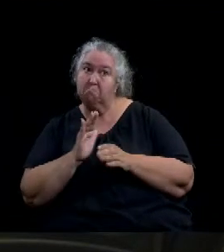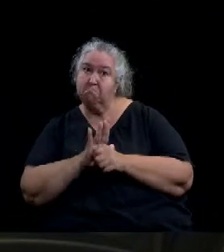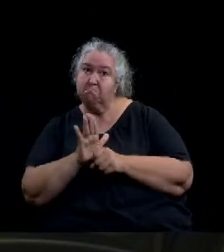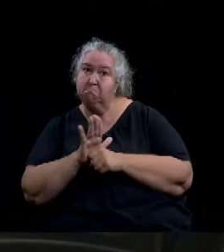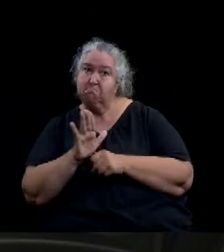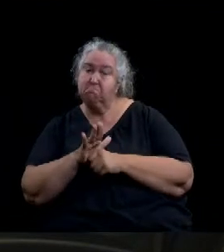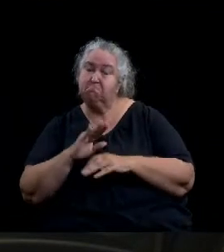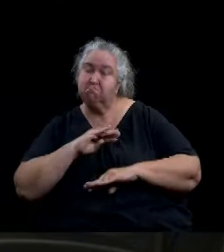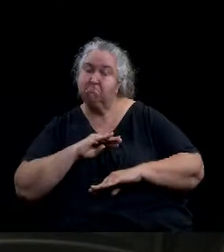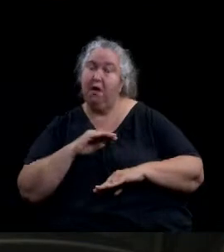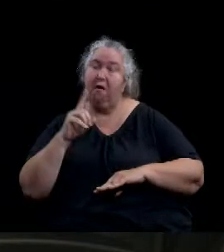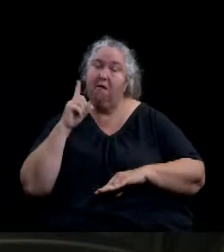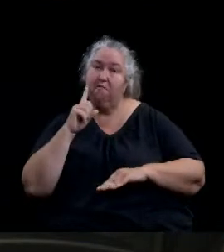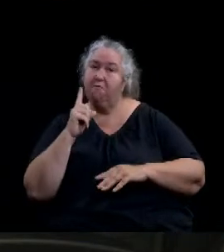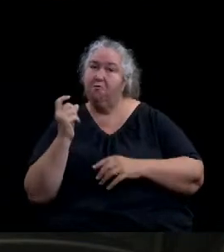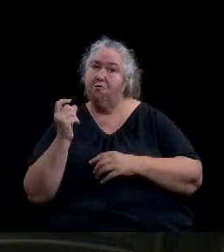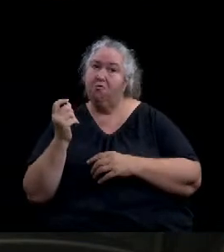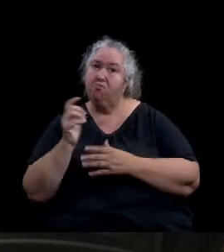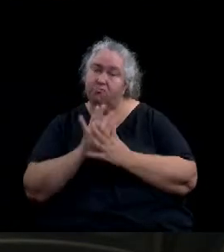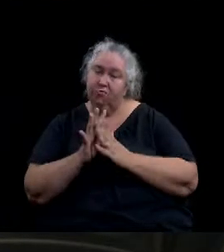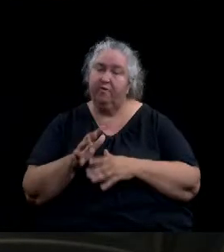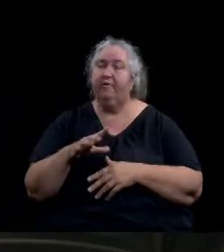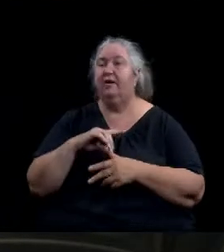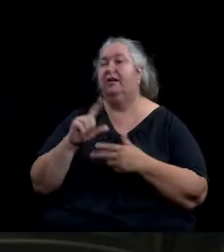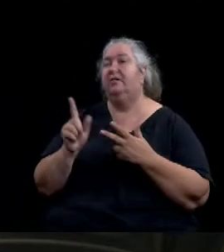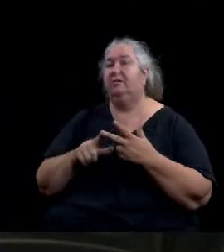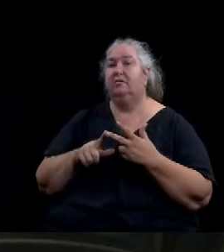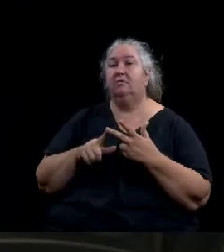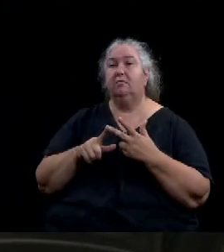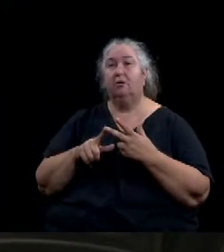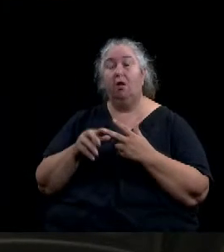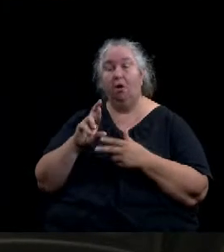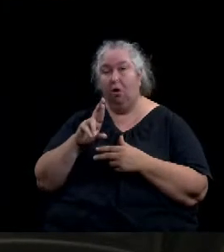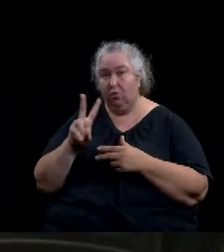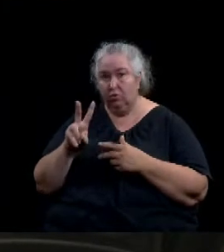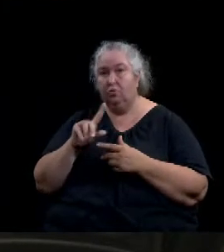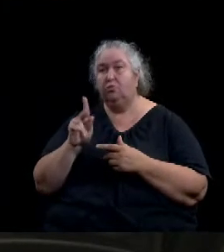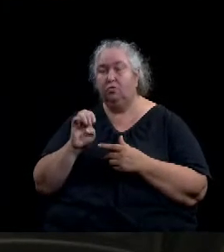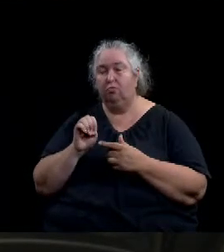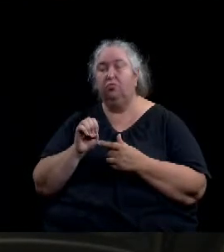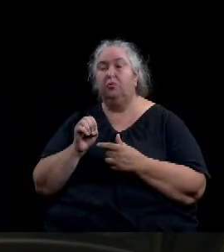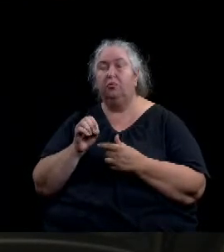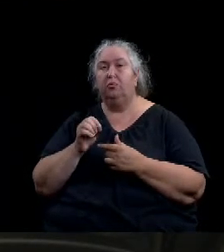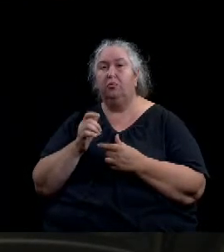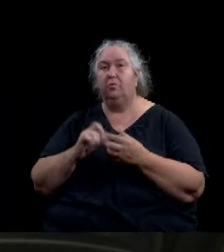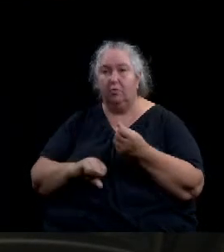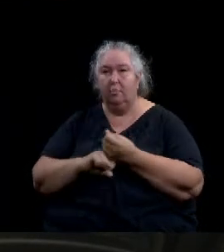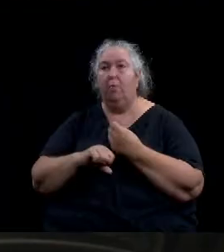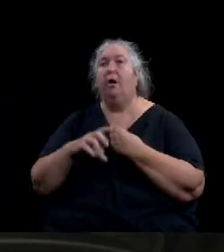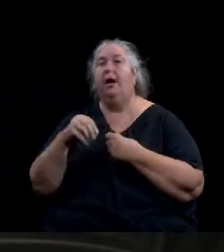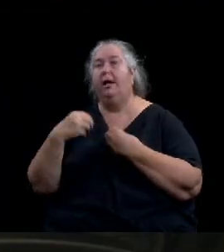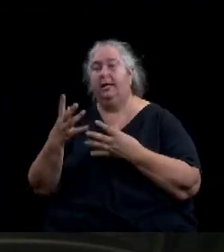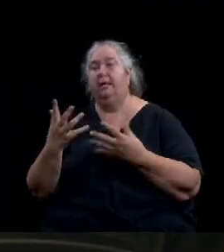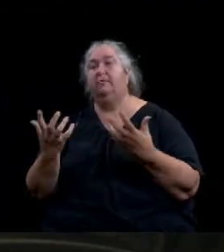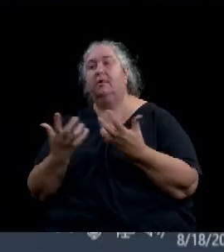R-2 zoning. And four, the proposed R-2 zoning provides for better compatible development opportunities in the existing C-3 zoning.